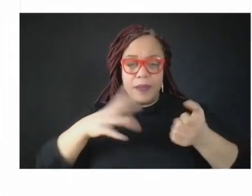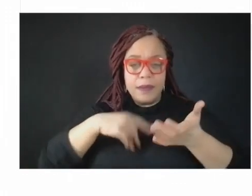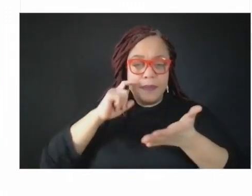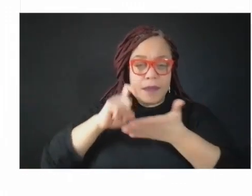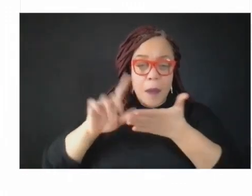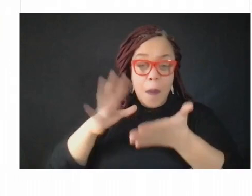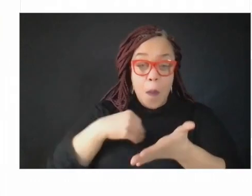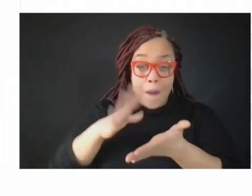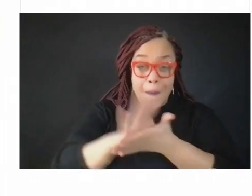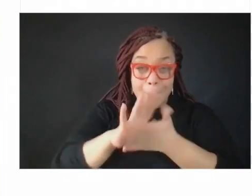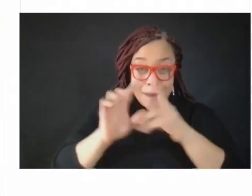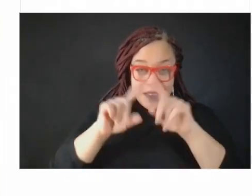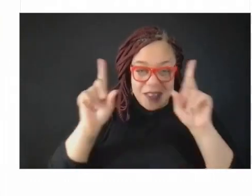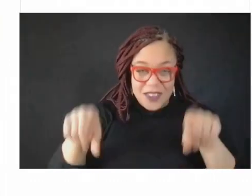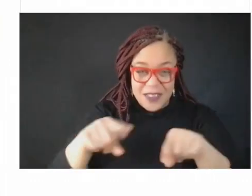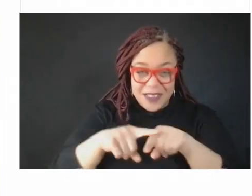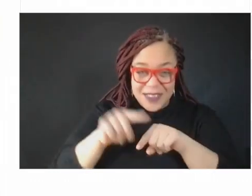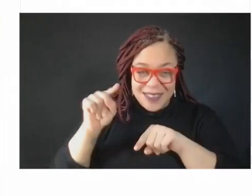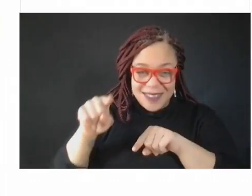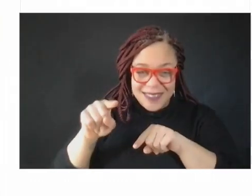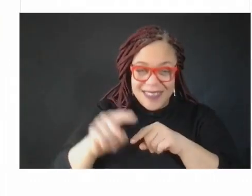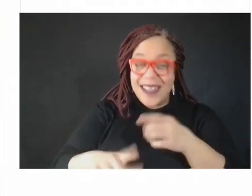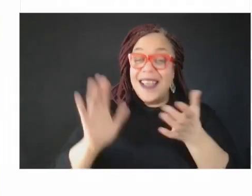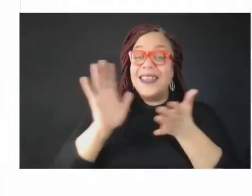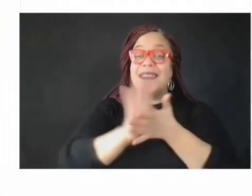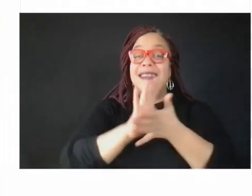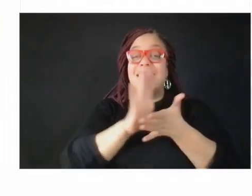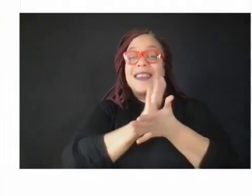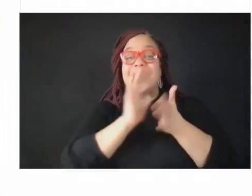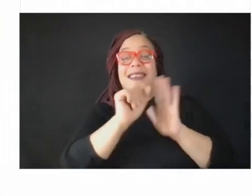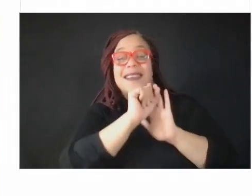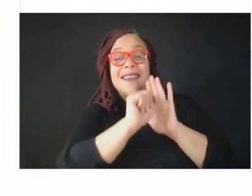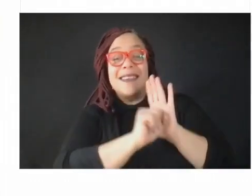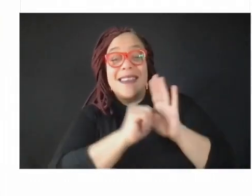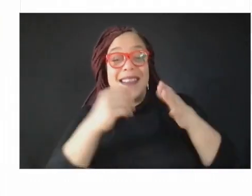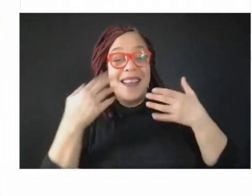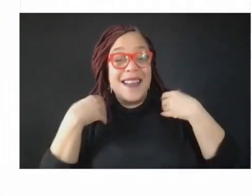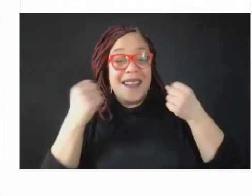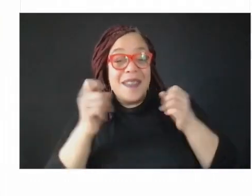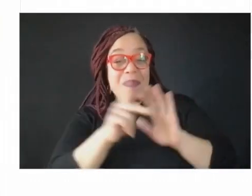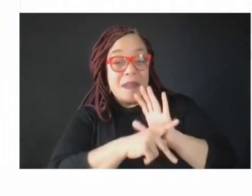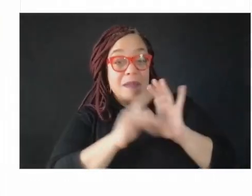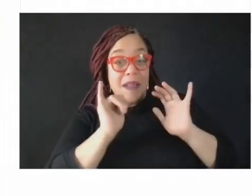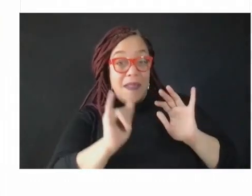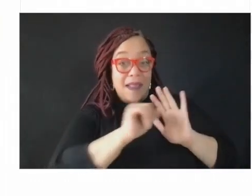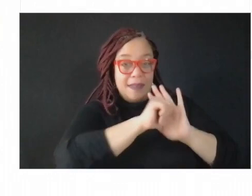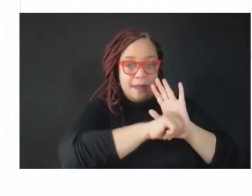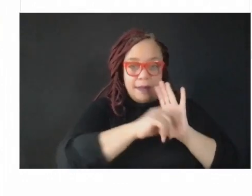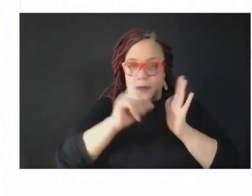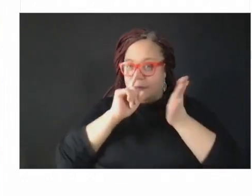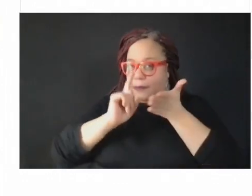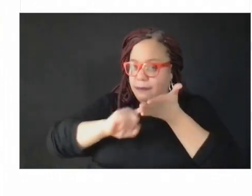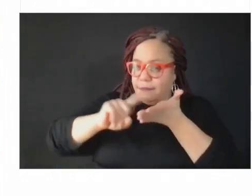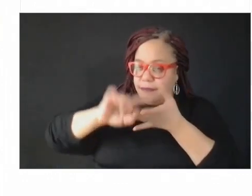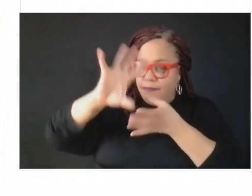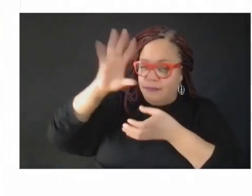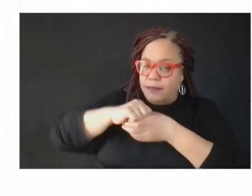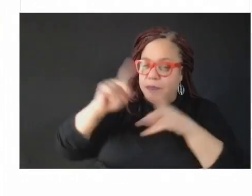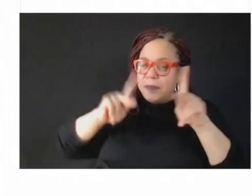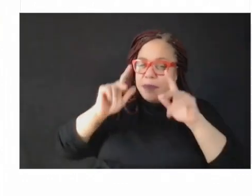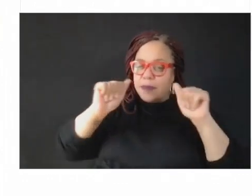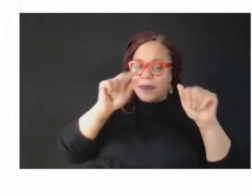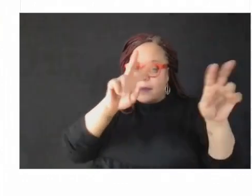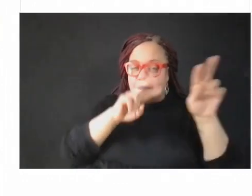State Health Policy. It's a it's a state by state review. And perhaps people take a look at it because it does address reimbursement and